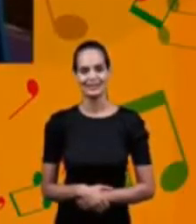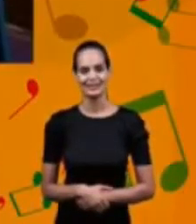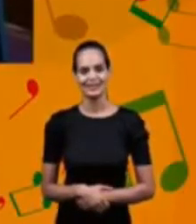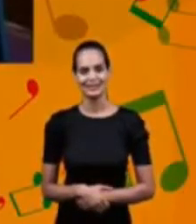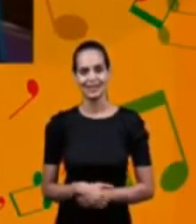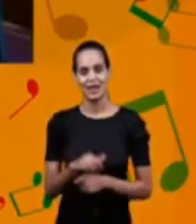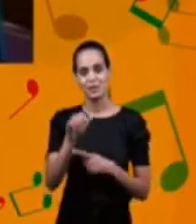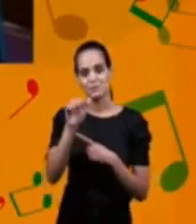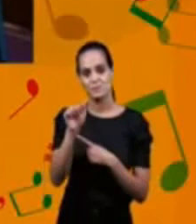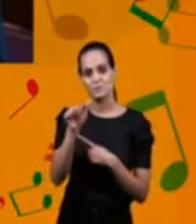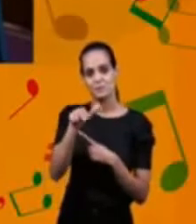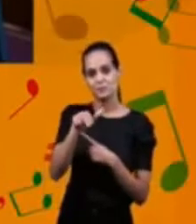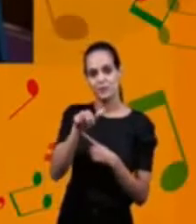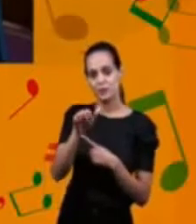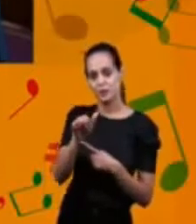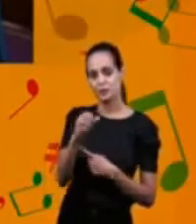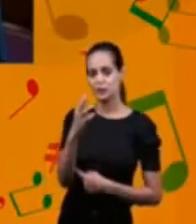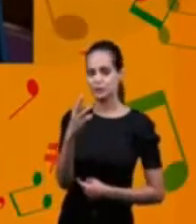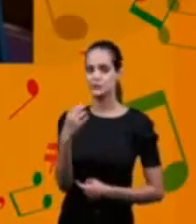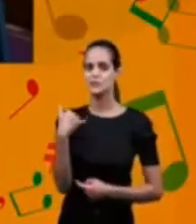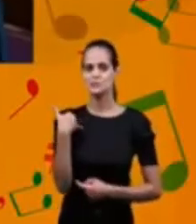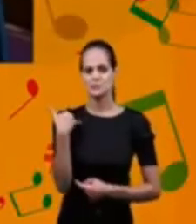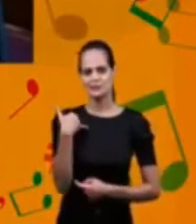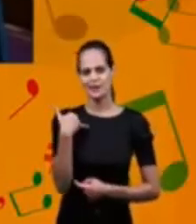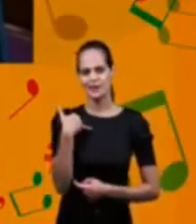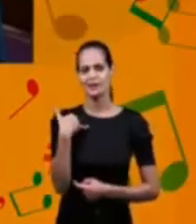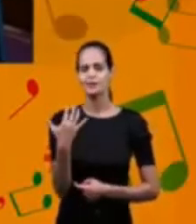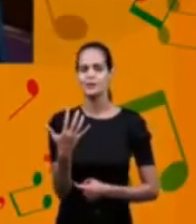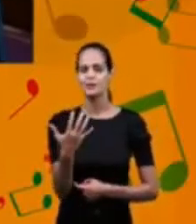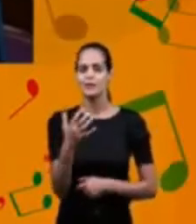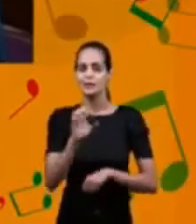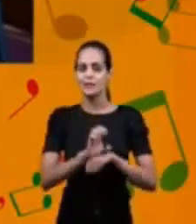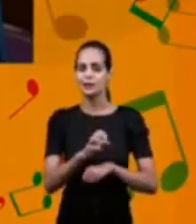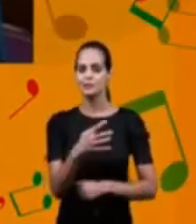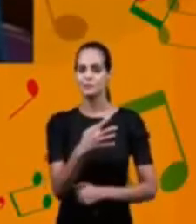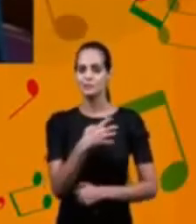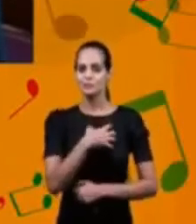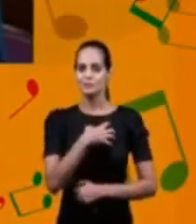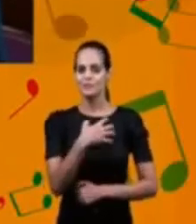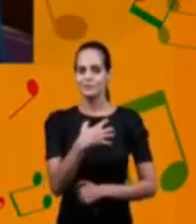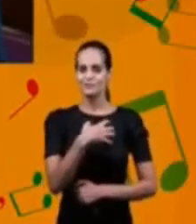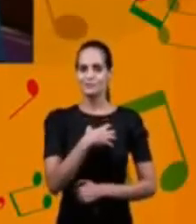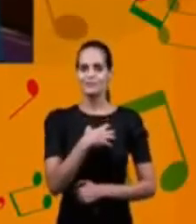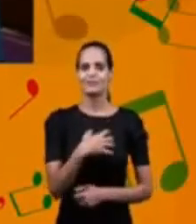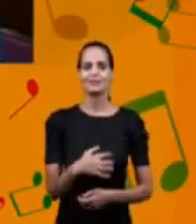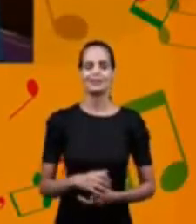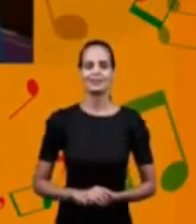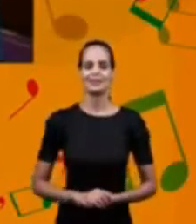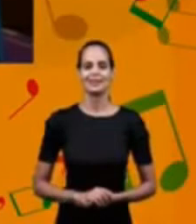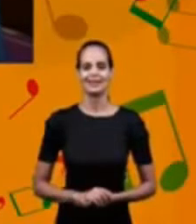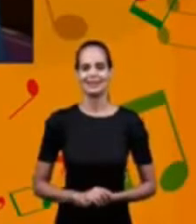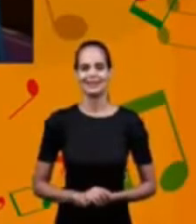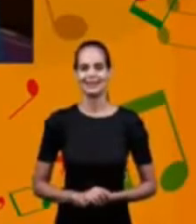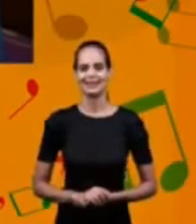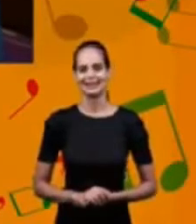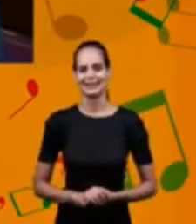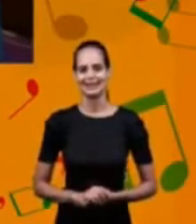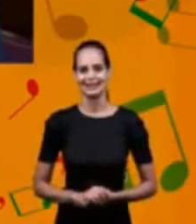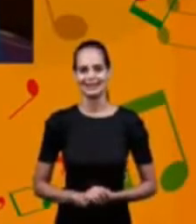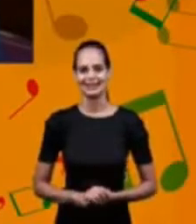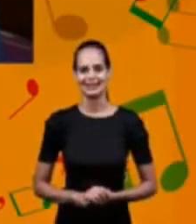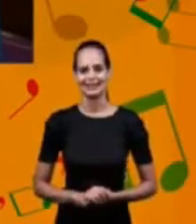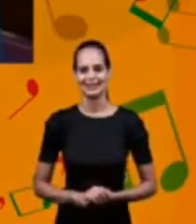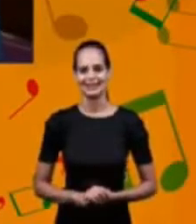Ana tem 3 anos, Salvador, Bahia. Ana is 3 years old, and she's from Salvador,